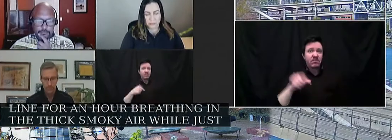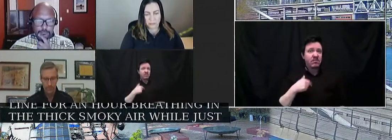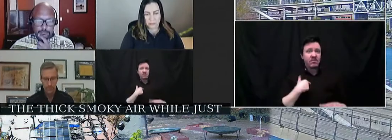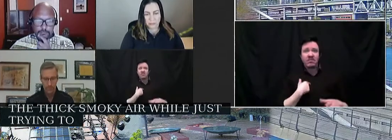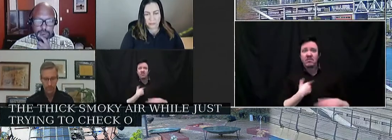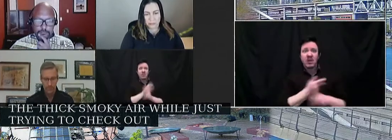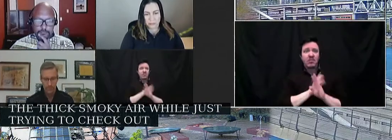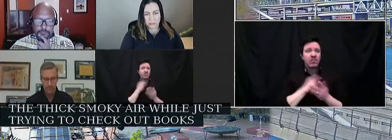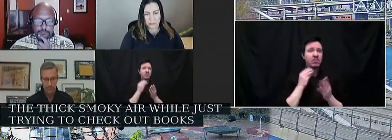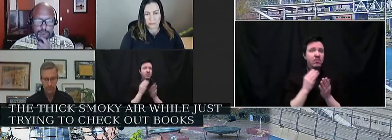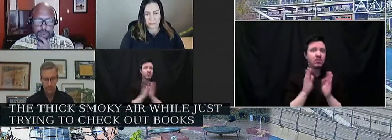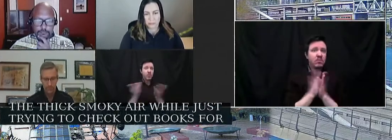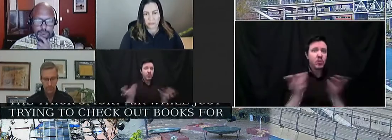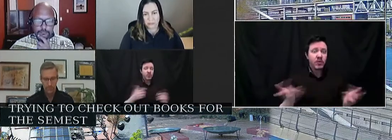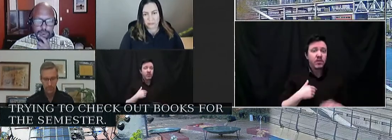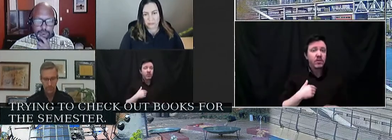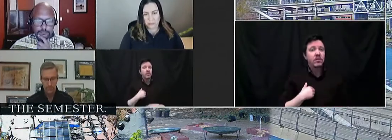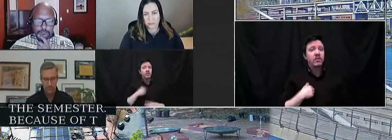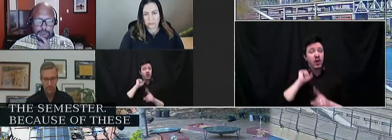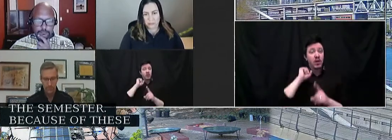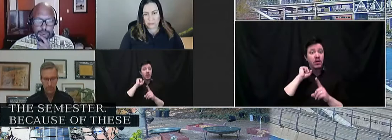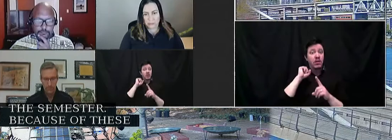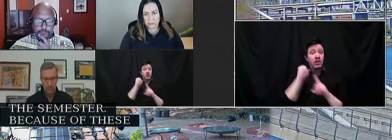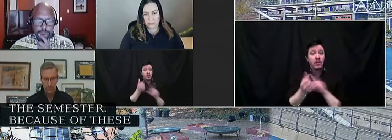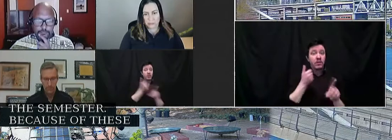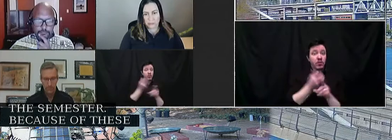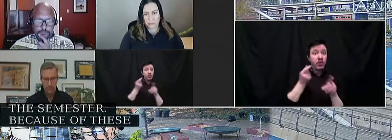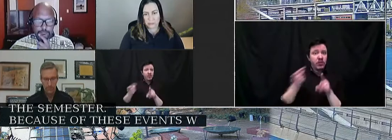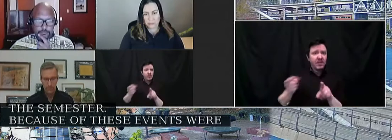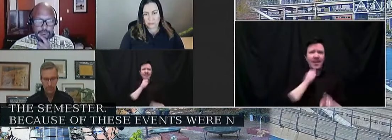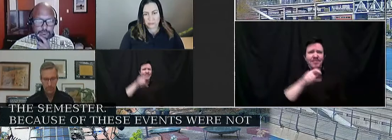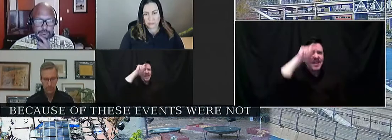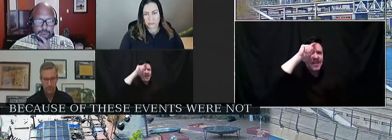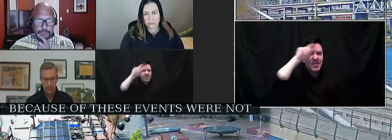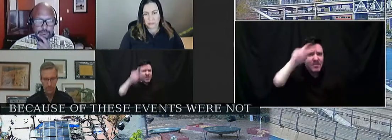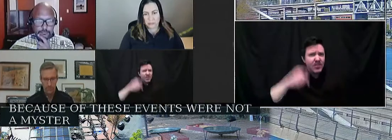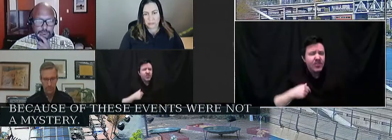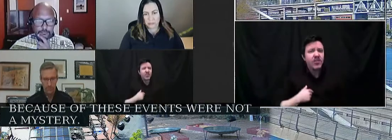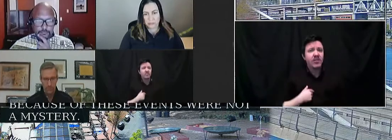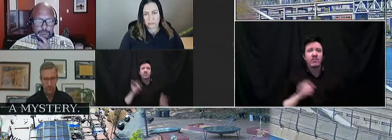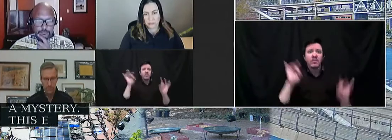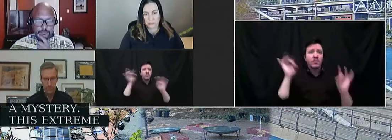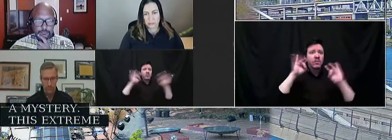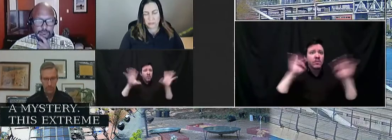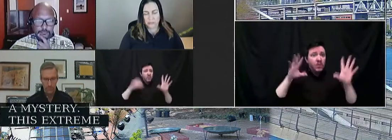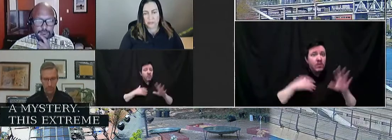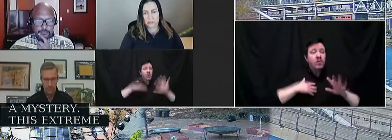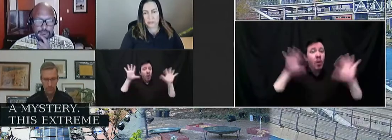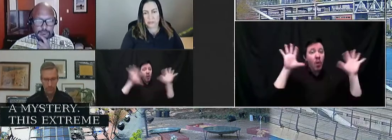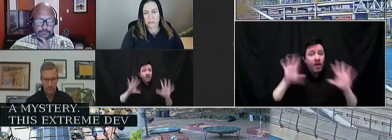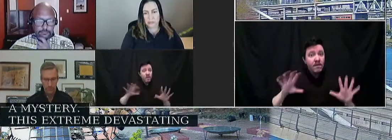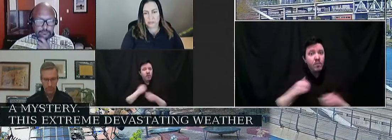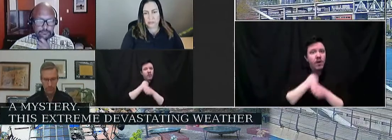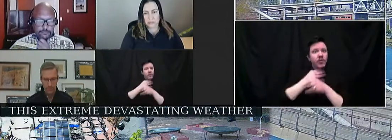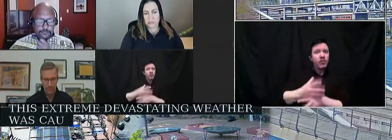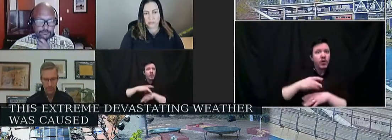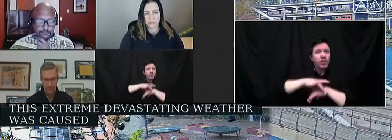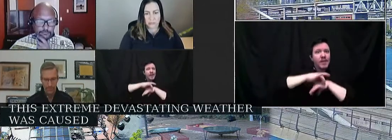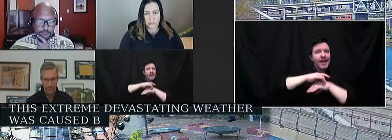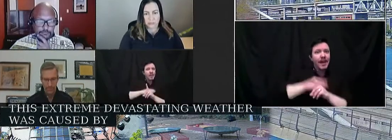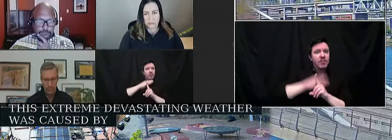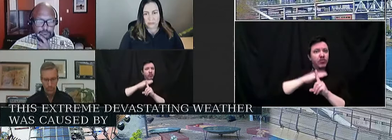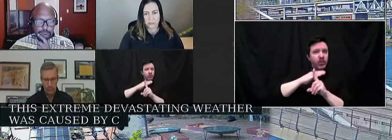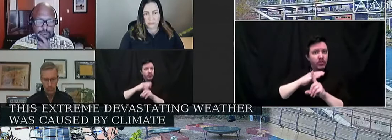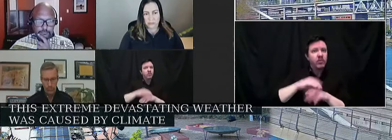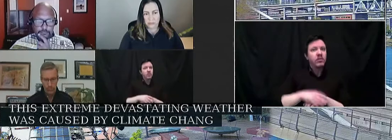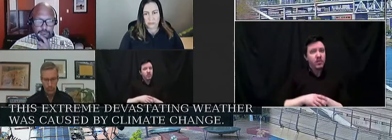The cause of these events were not a mystery. This extreme devastating weather was caused by climate change. Yes, climate change.